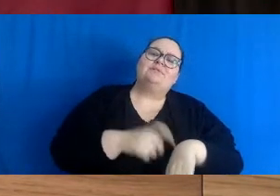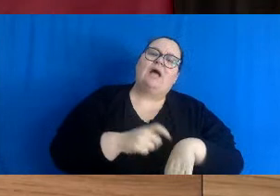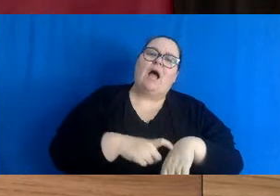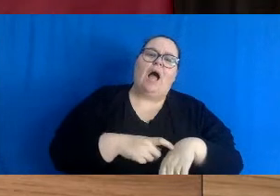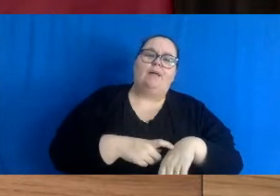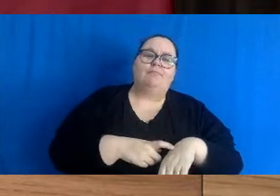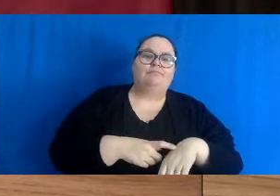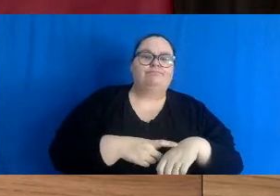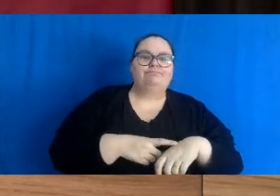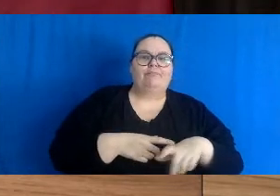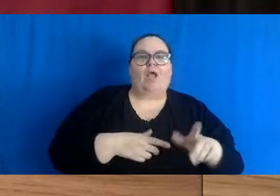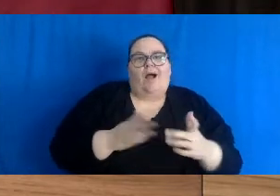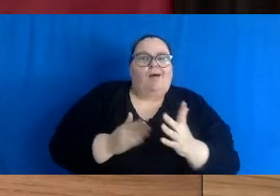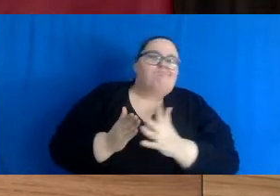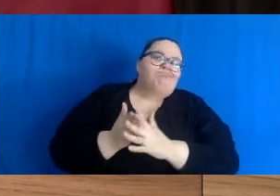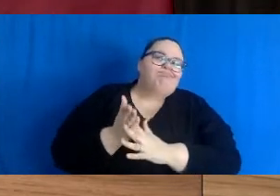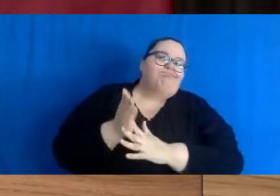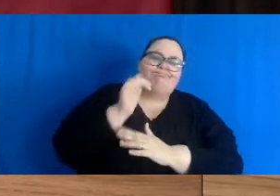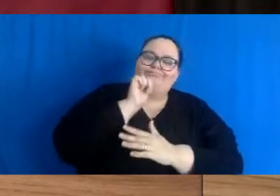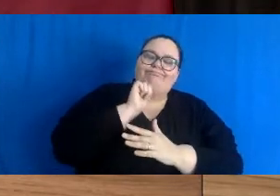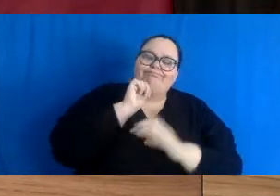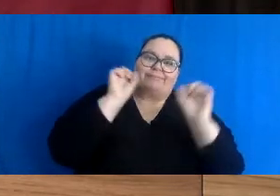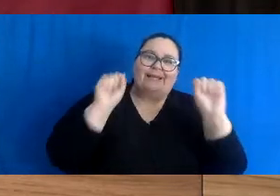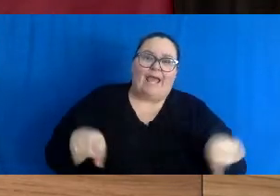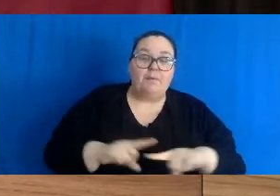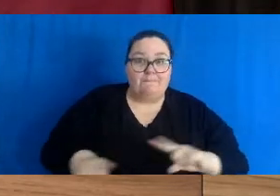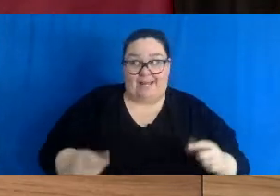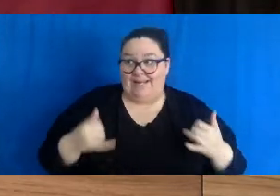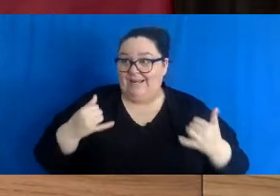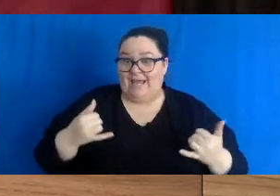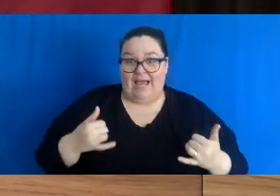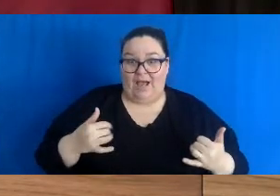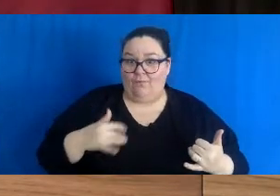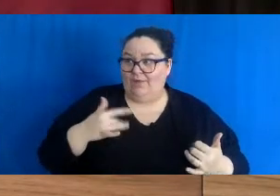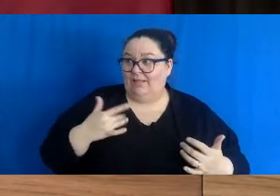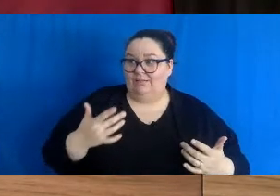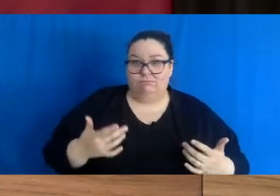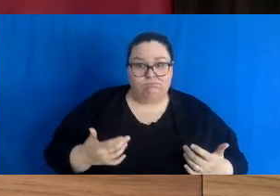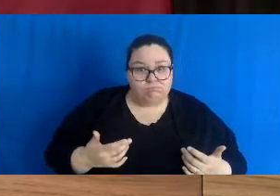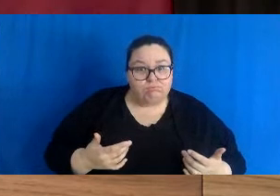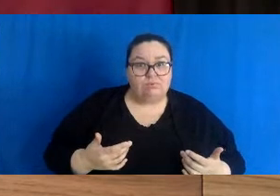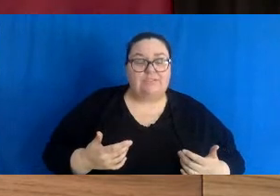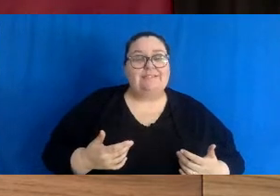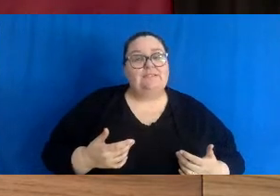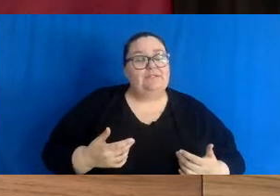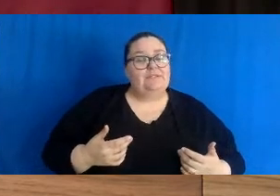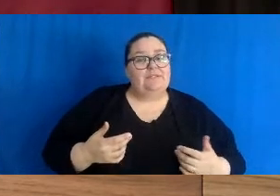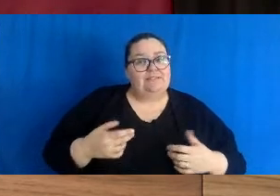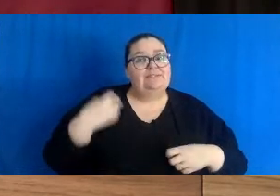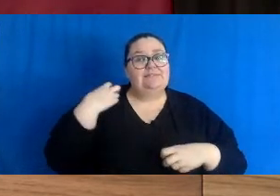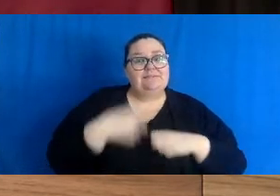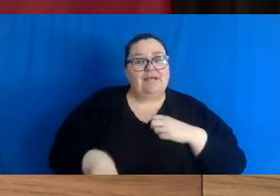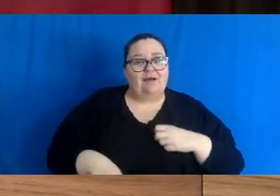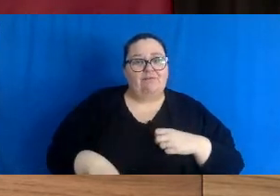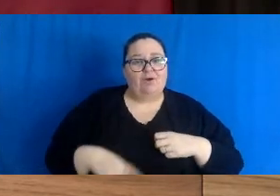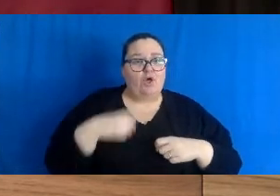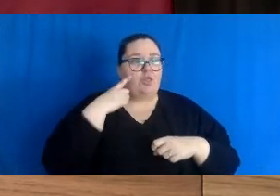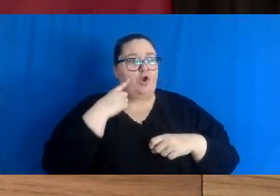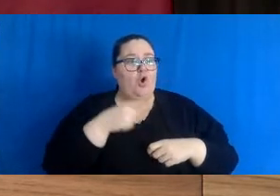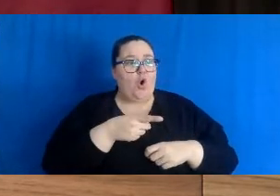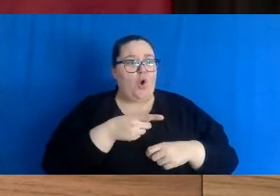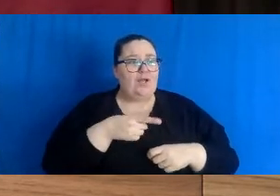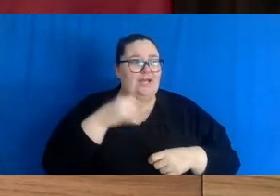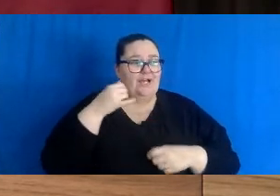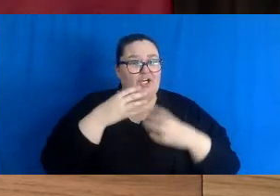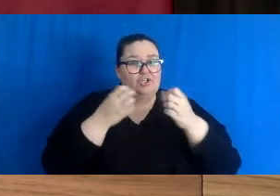and are often survivable. And no one wants to see people die who could have been saved if their hospital had beds